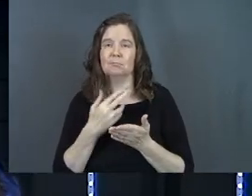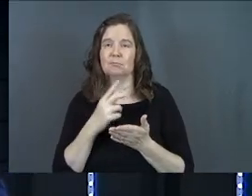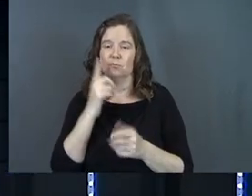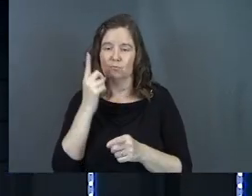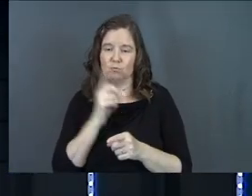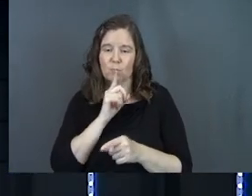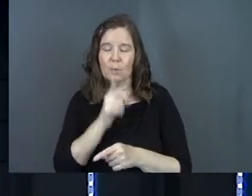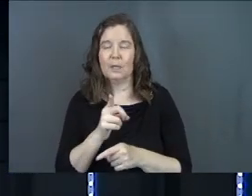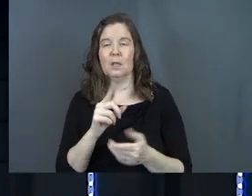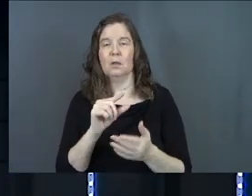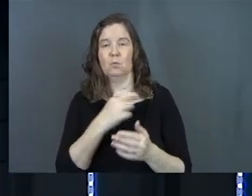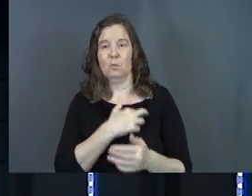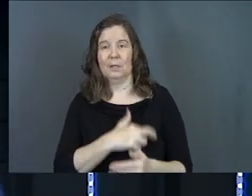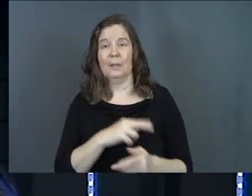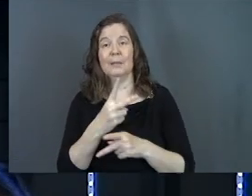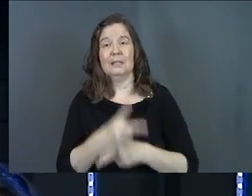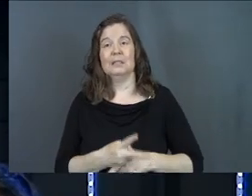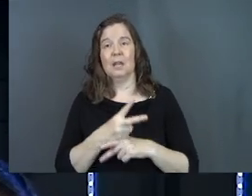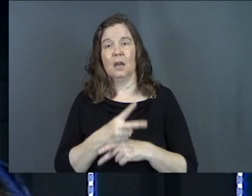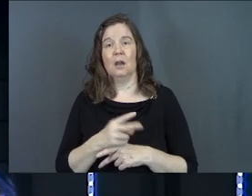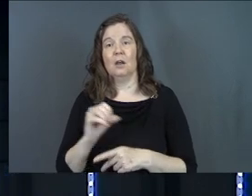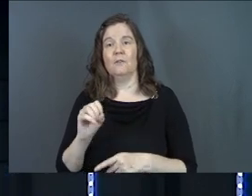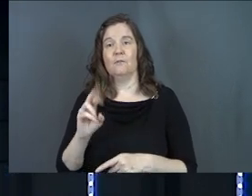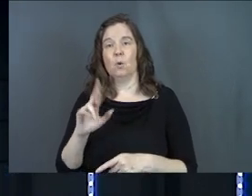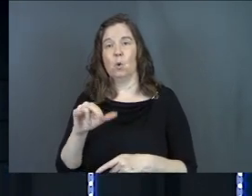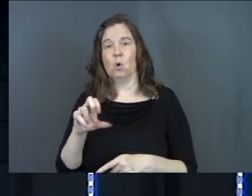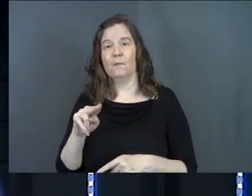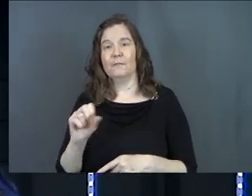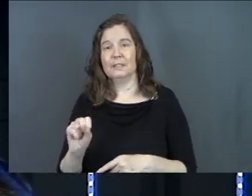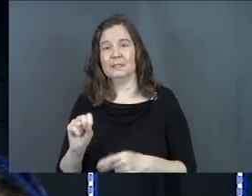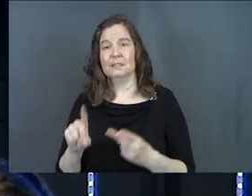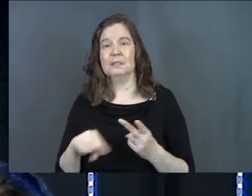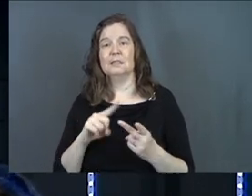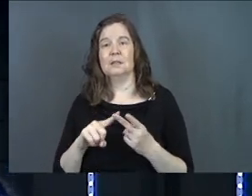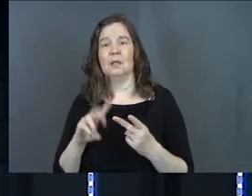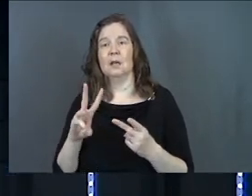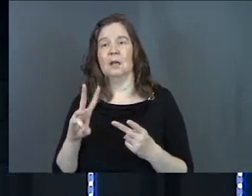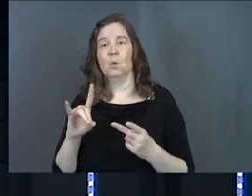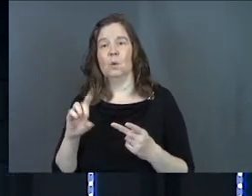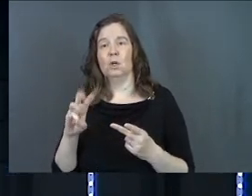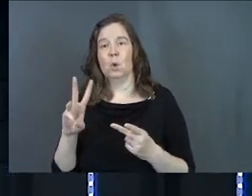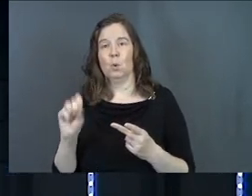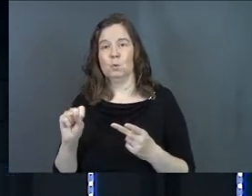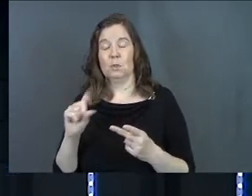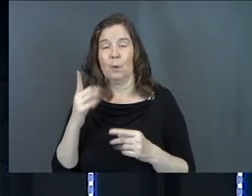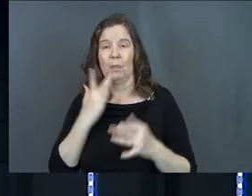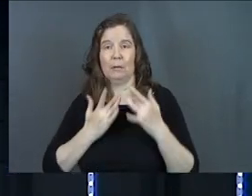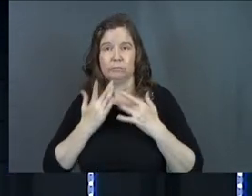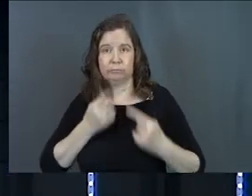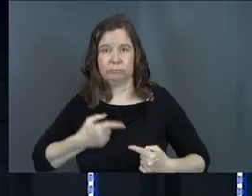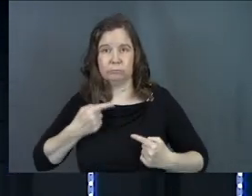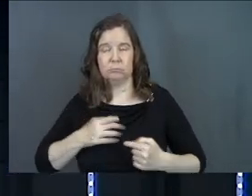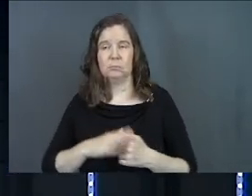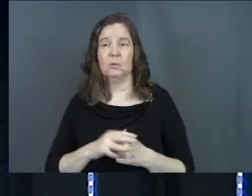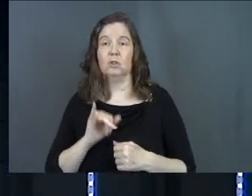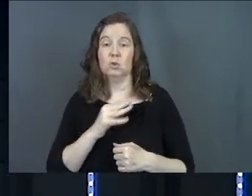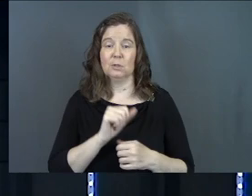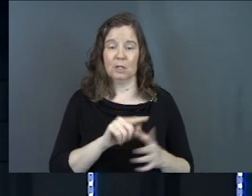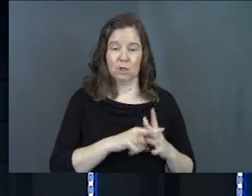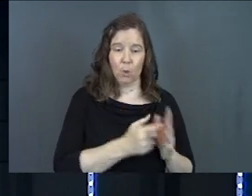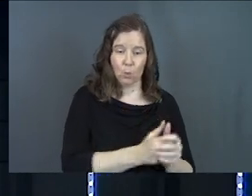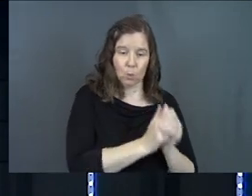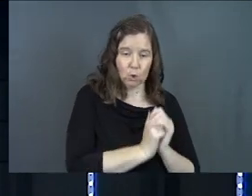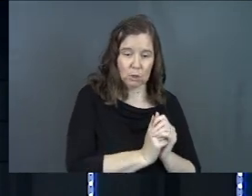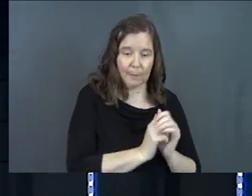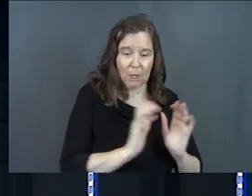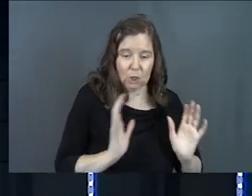Father means caring for orphans and widows in their distress and refusing to let the world corrupt you. So James started with worship,